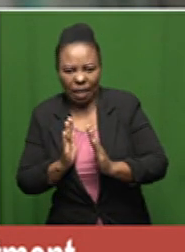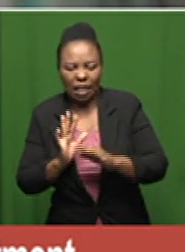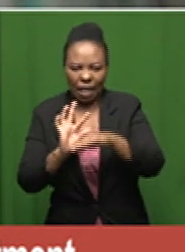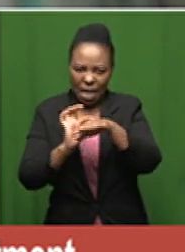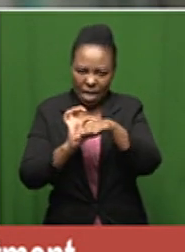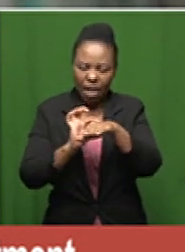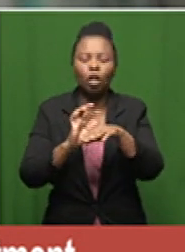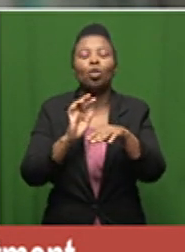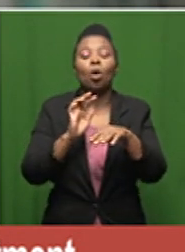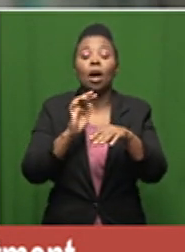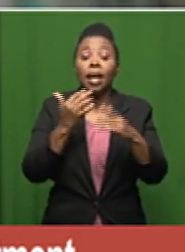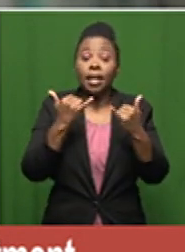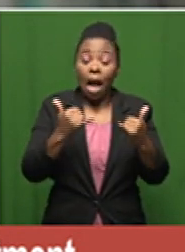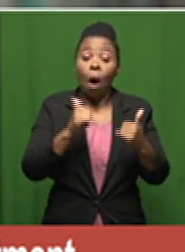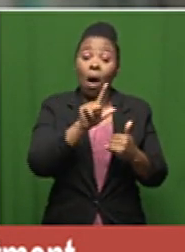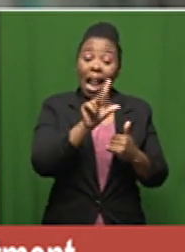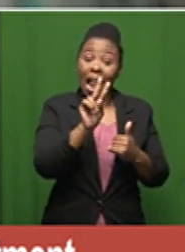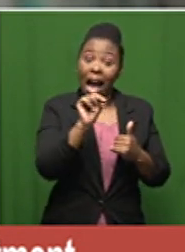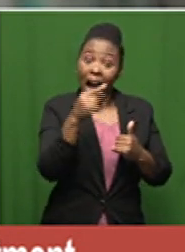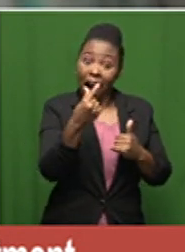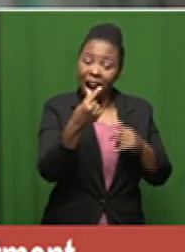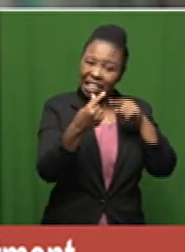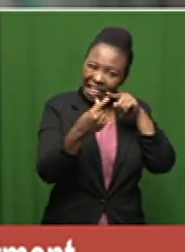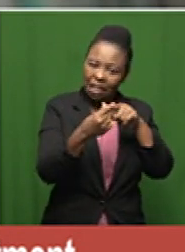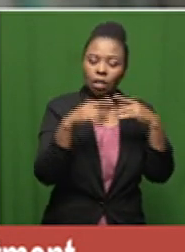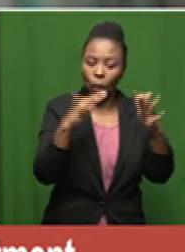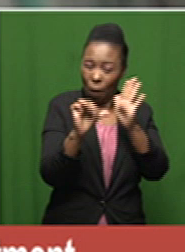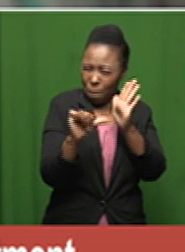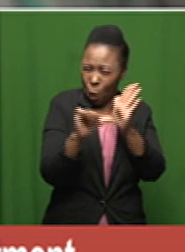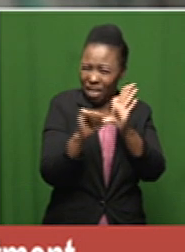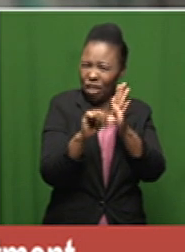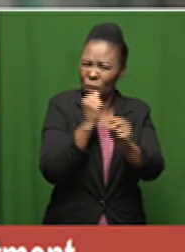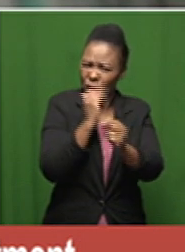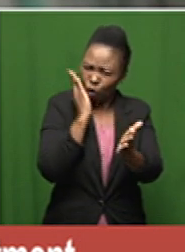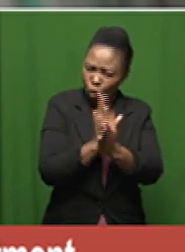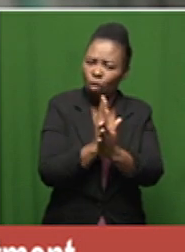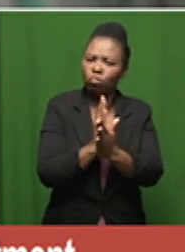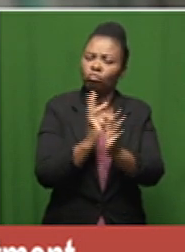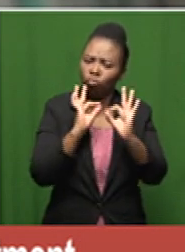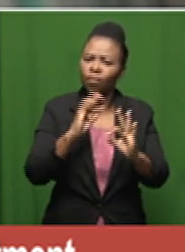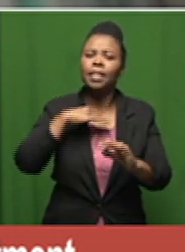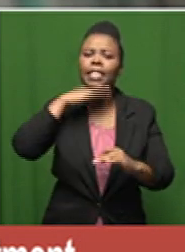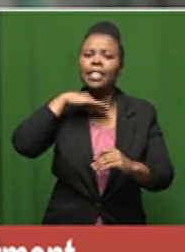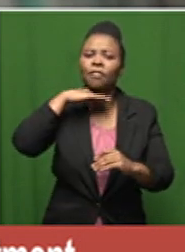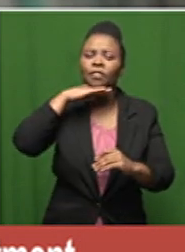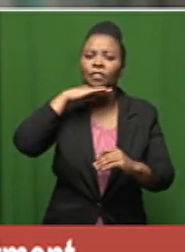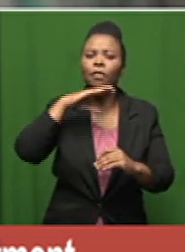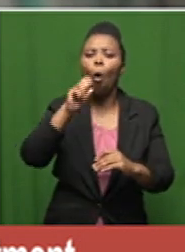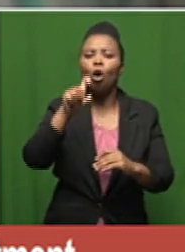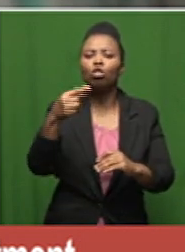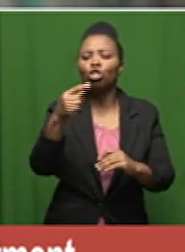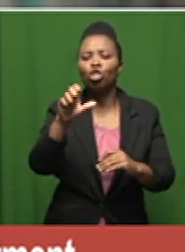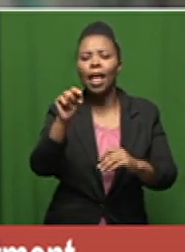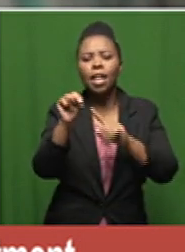lung is a critical component in terms of ensuring that you have sufficient oxygen of oxygen